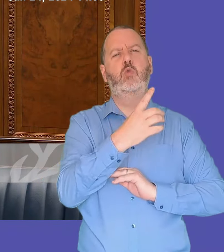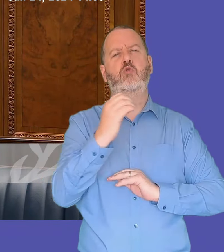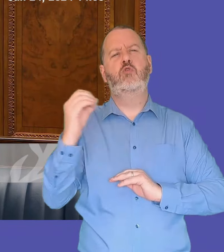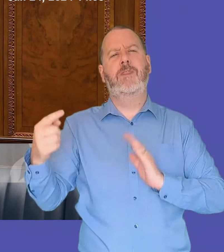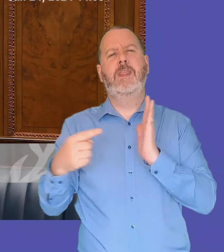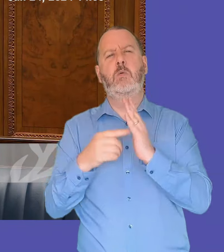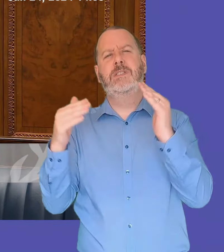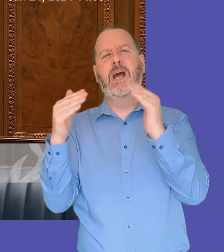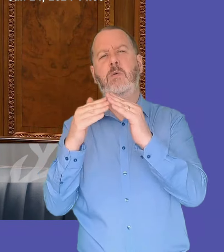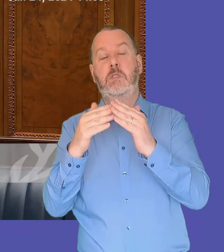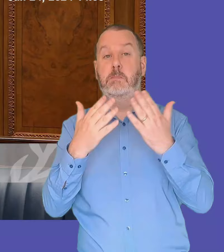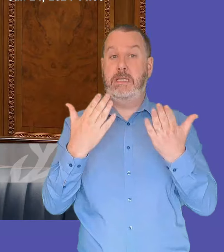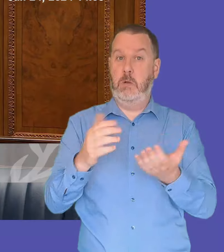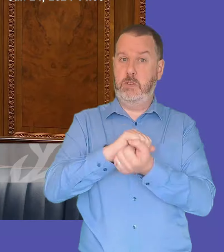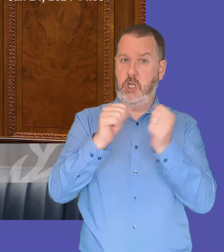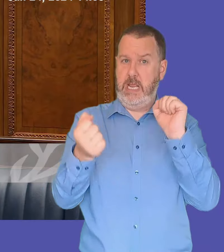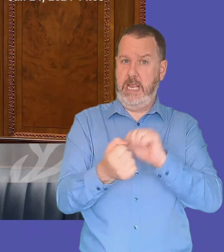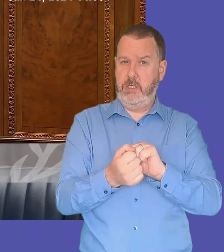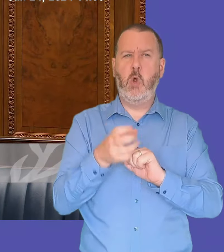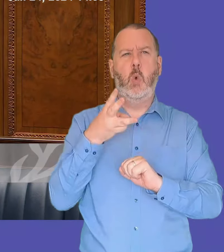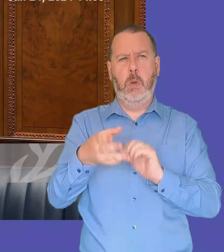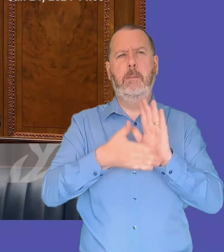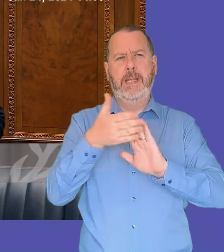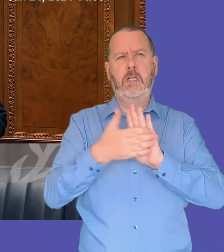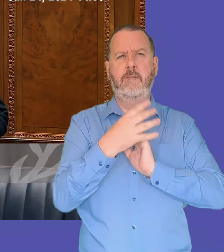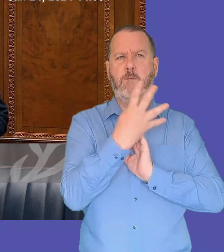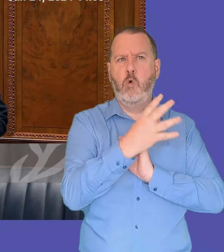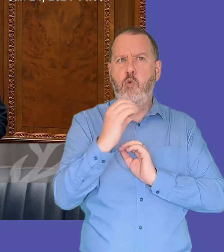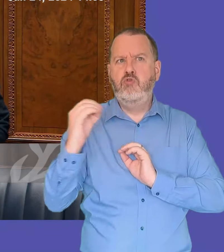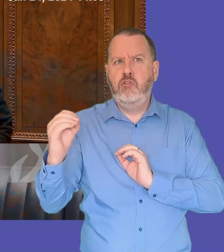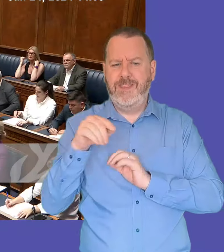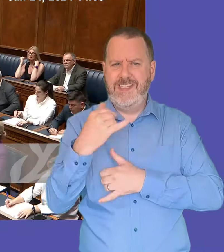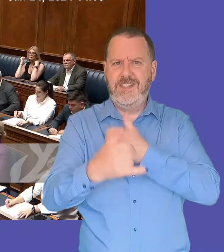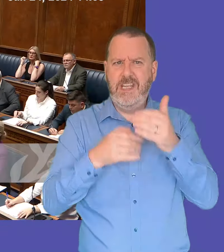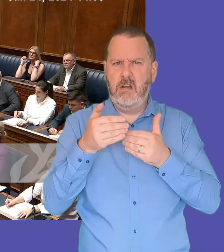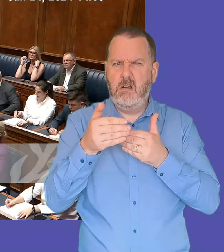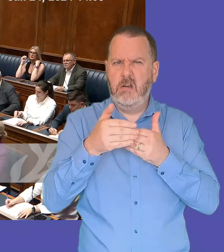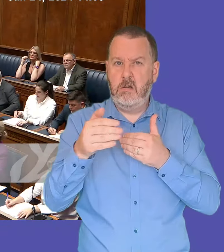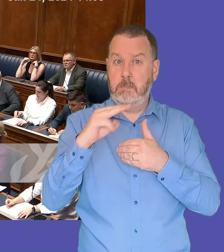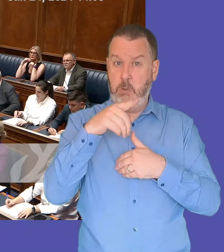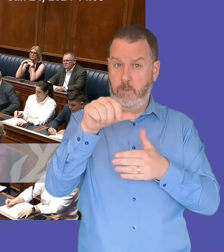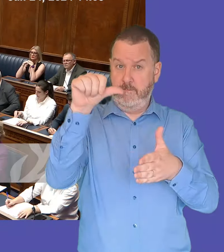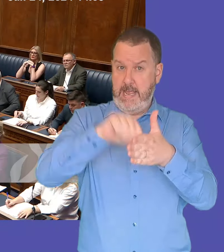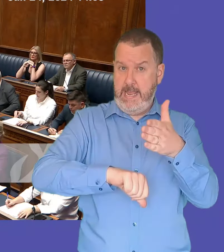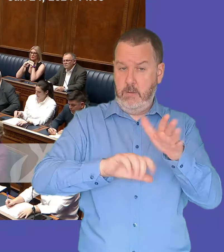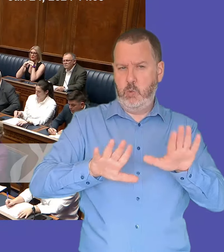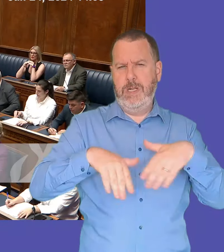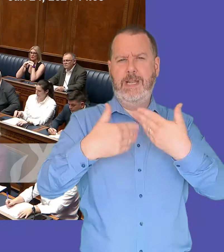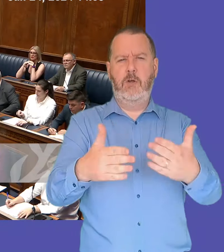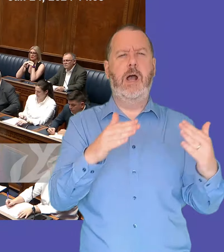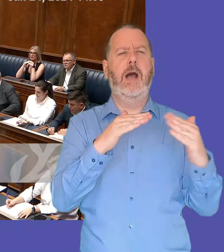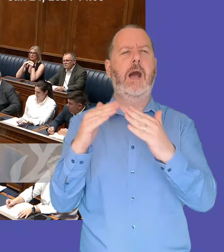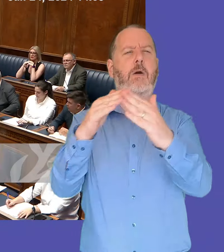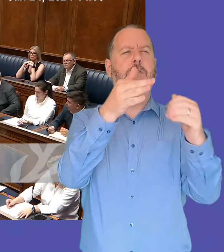you lead is only committed now to building 400 this year is that a failure on your part as first minister to deliver housing for all